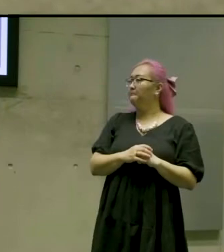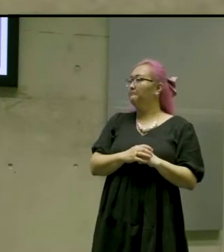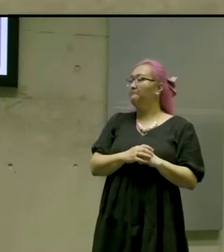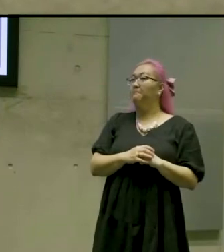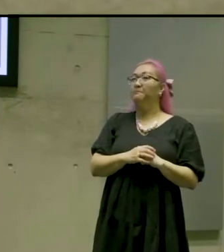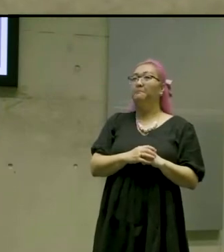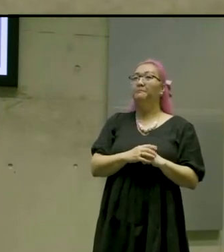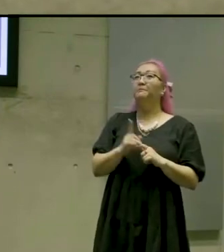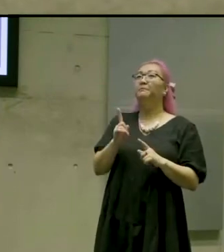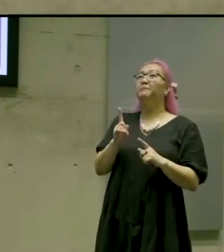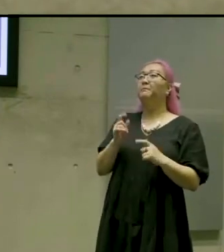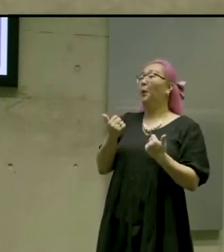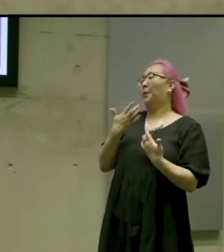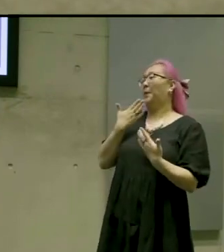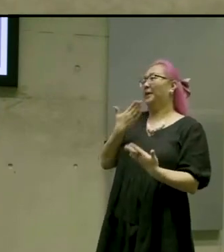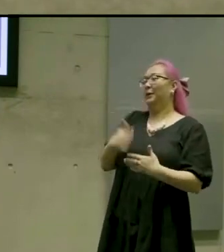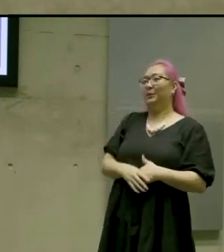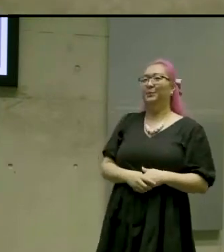Yes, thank you.